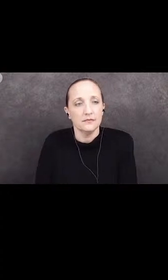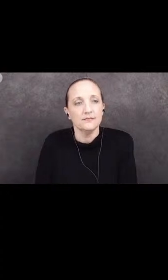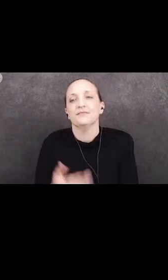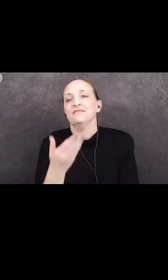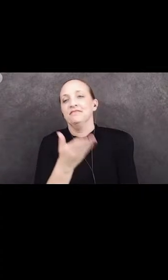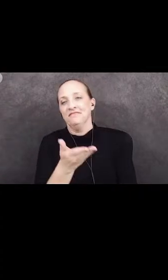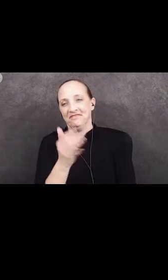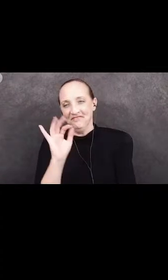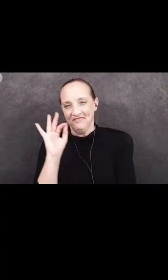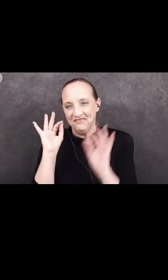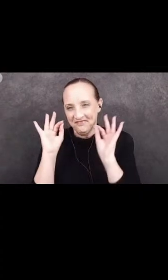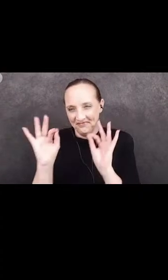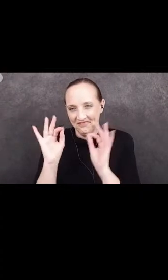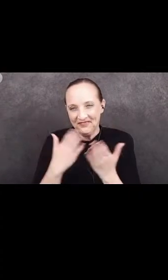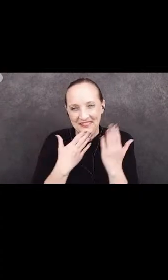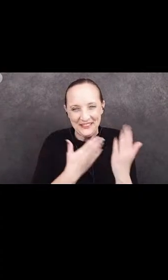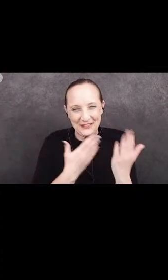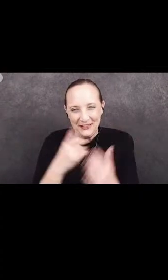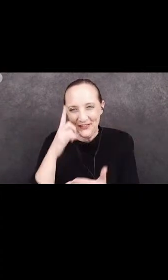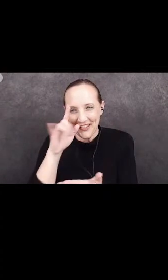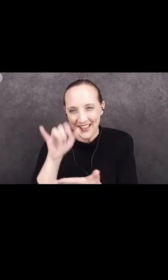There we go. Thank you. Thank you for that.